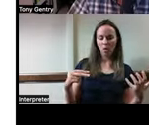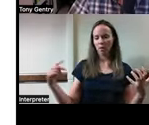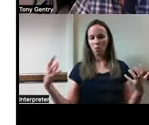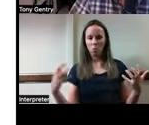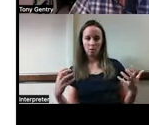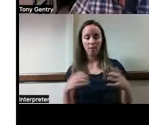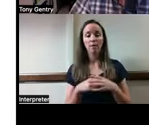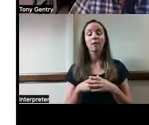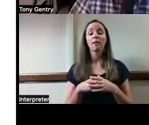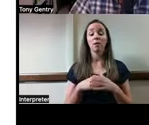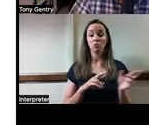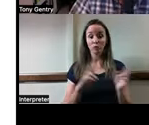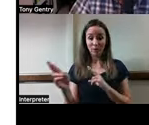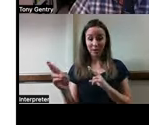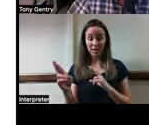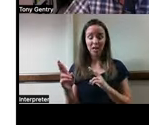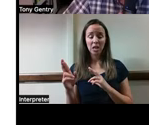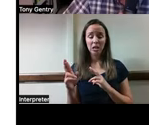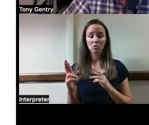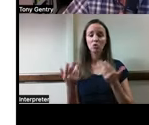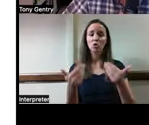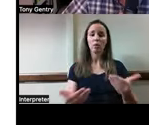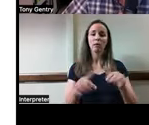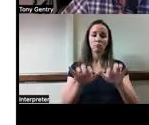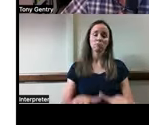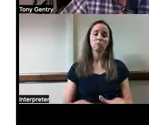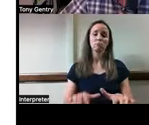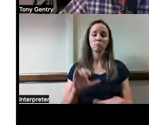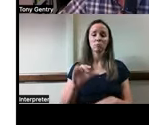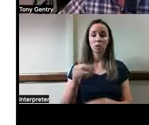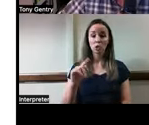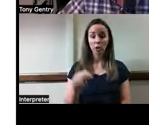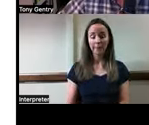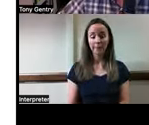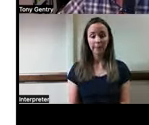And then once you're ready and you feel like you're comfortable, go ahead and post that on the chat box.